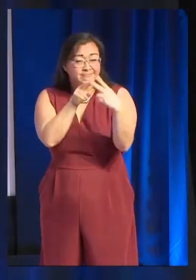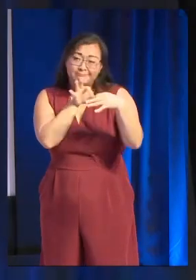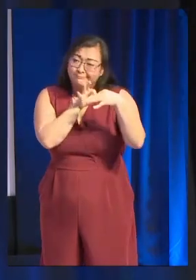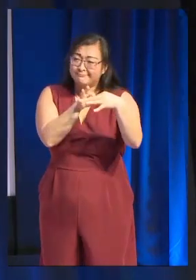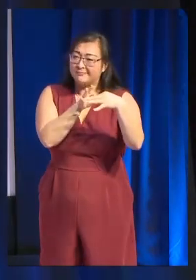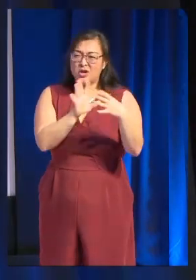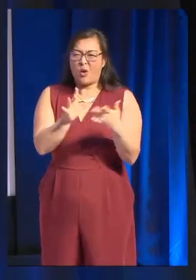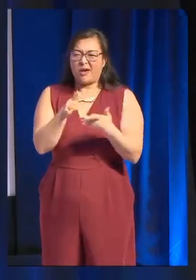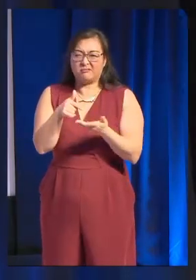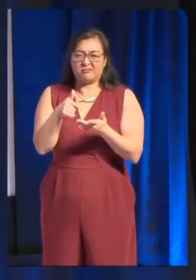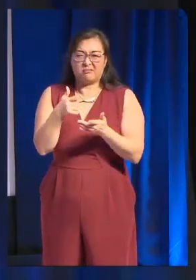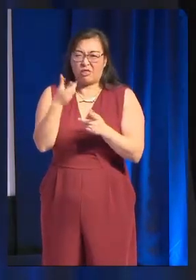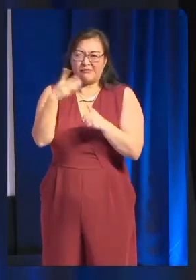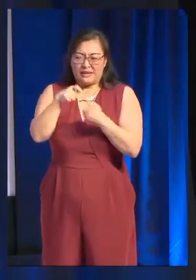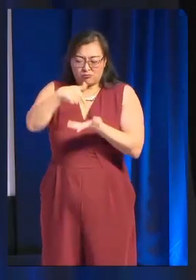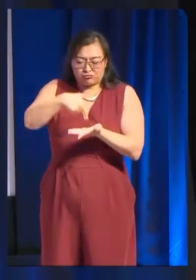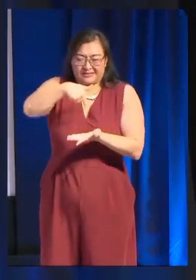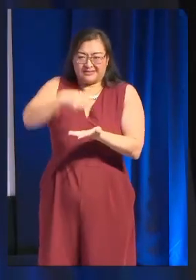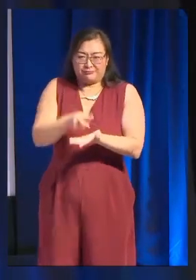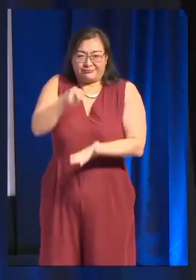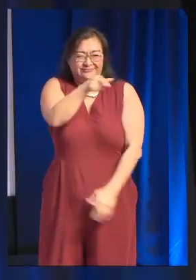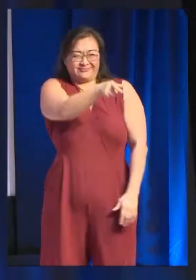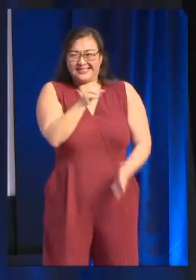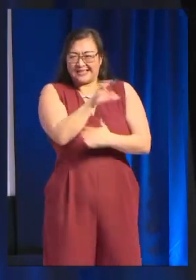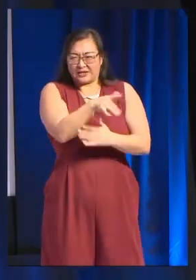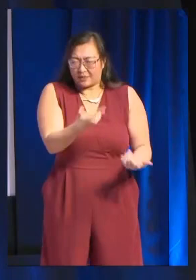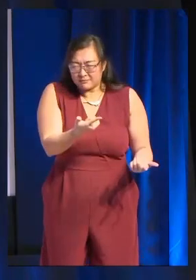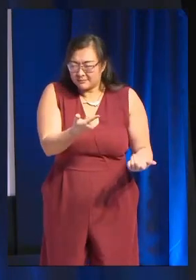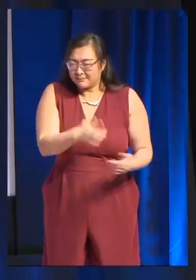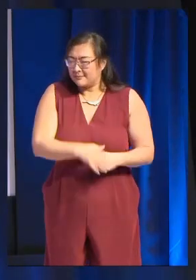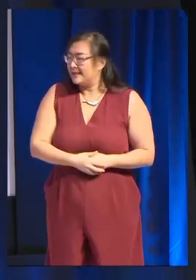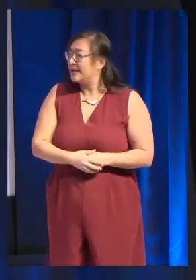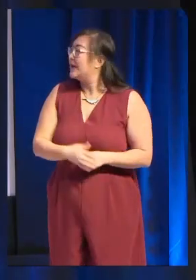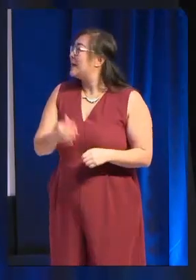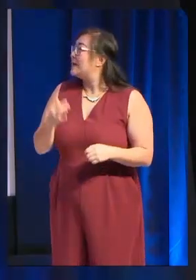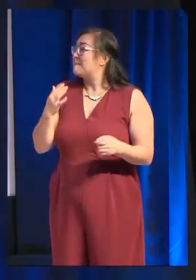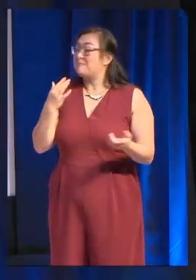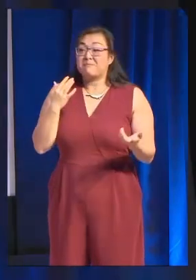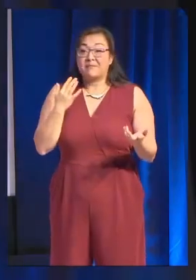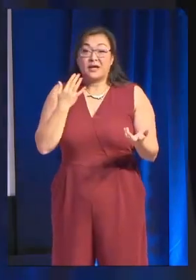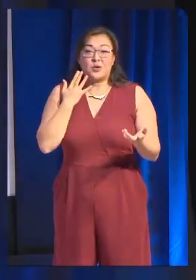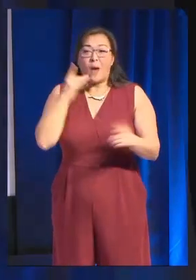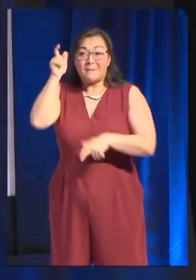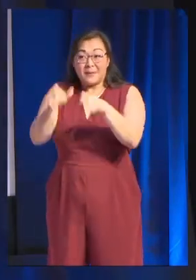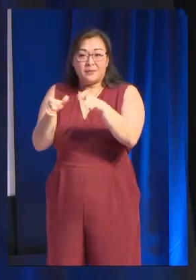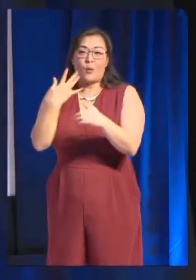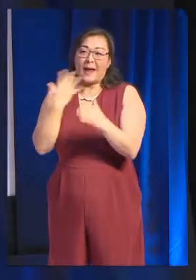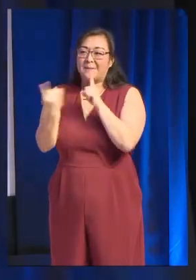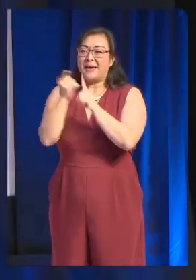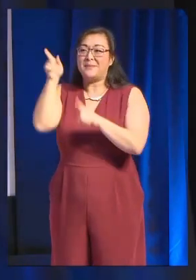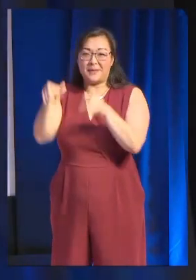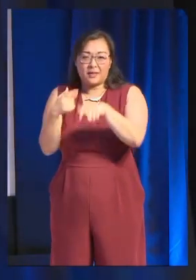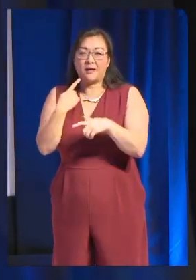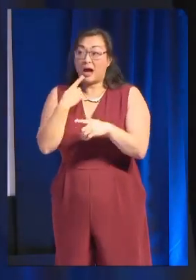stuff and sending it to their office. This is the first thing that independent creators say to me when I say, so are doing any marketing? They're like, yeah, actually, I've packed up a load of